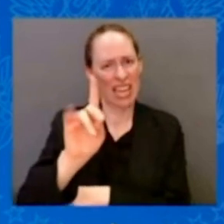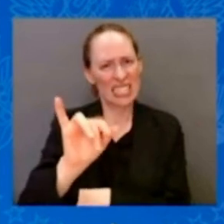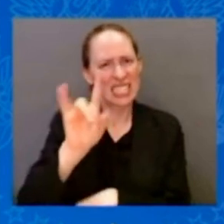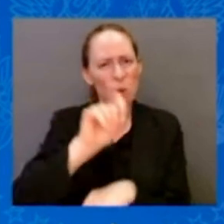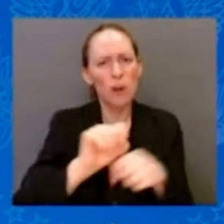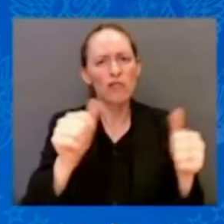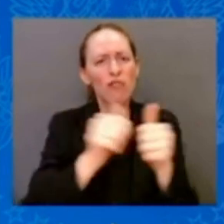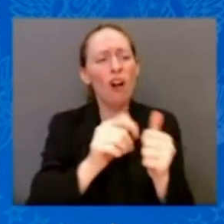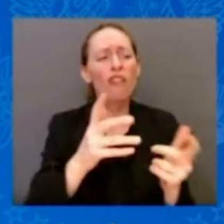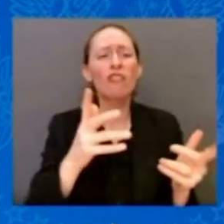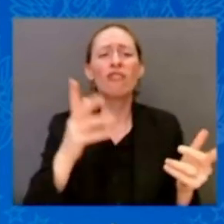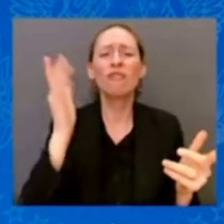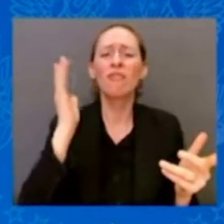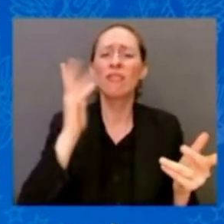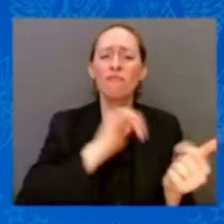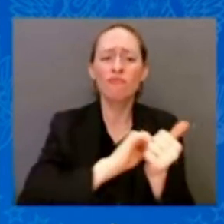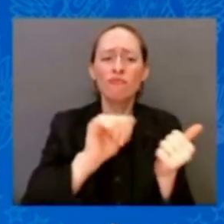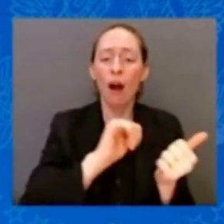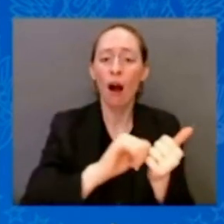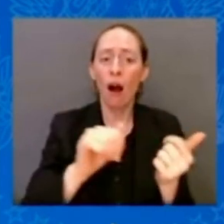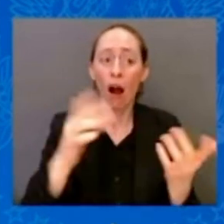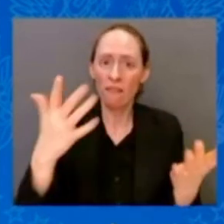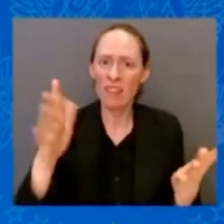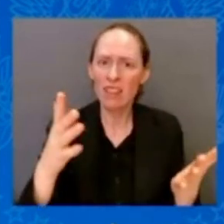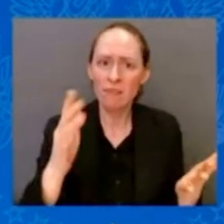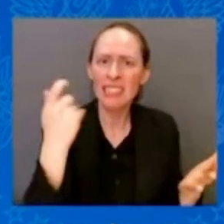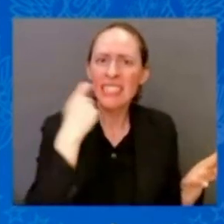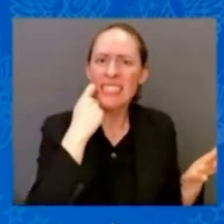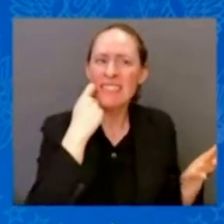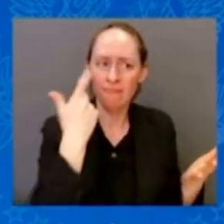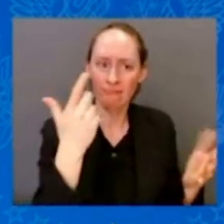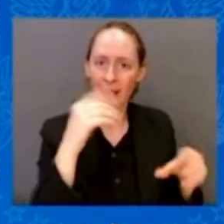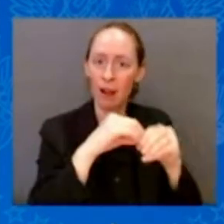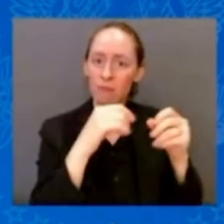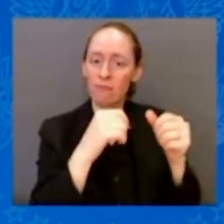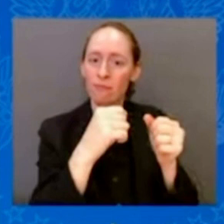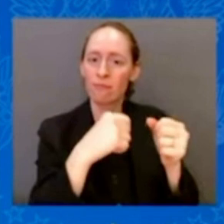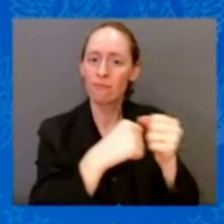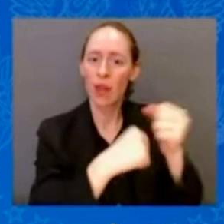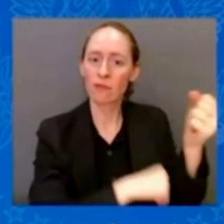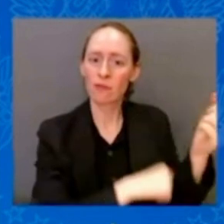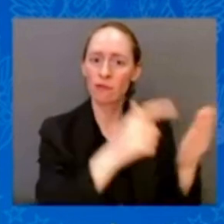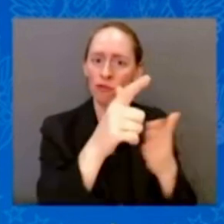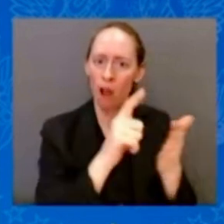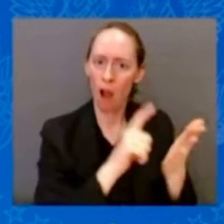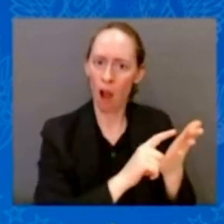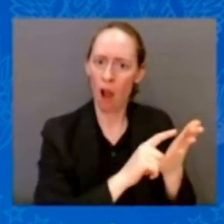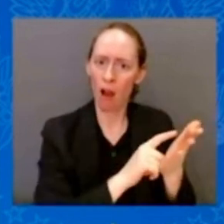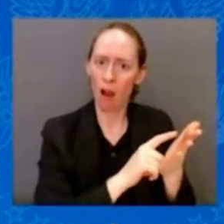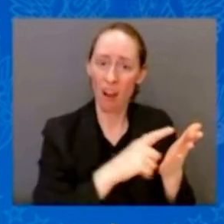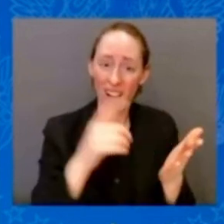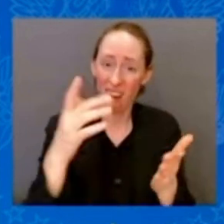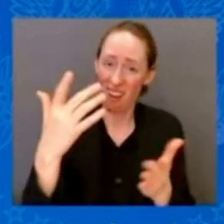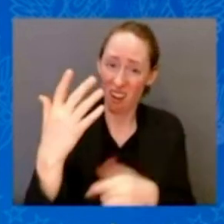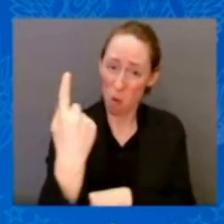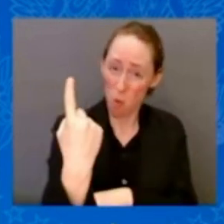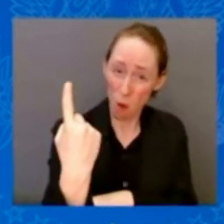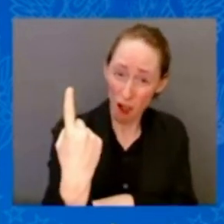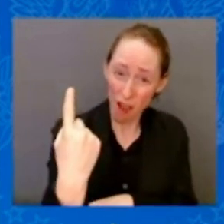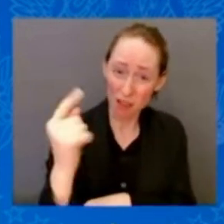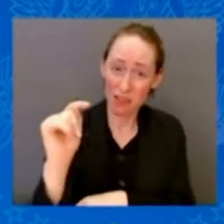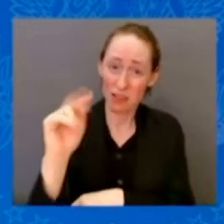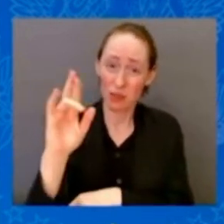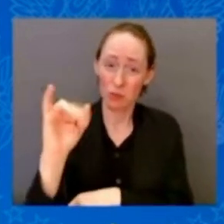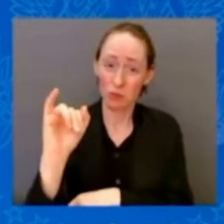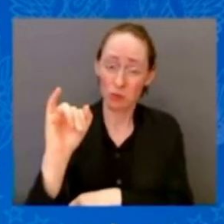infrastructure law — that was $1,200,000,000 we agreed on to make us number one in the world again. The Chips and